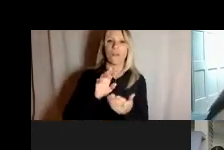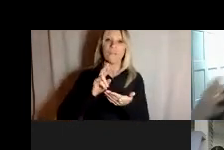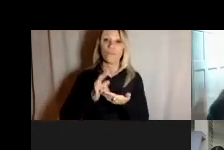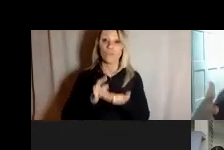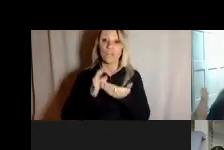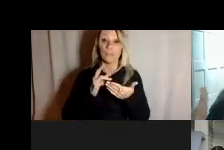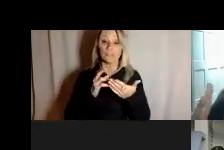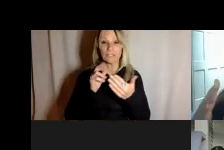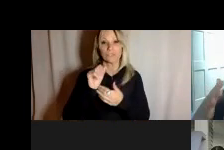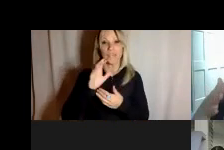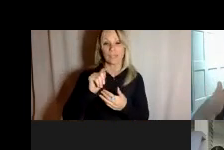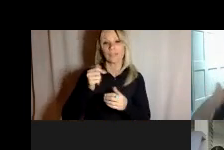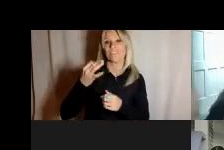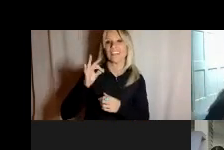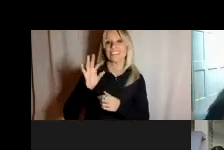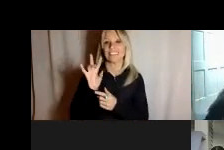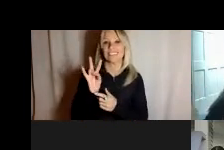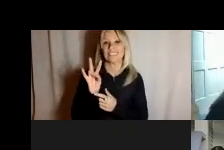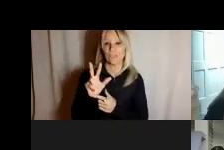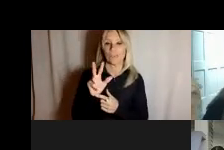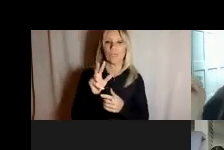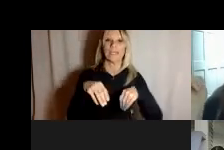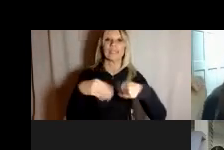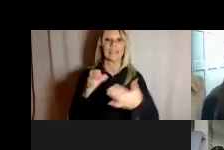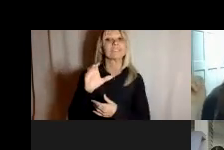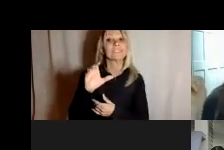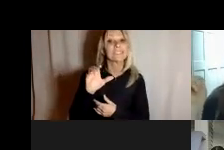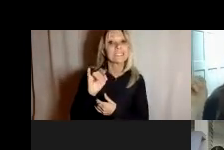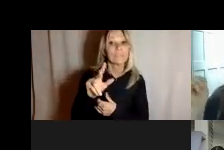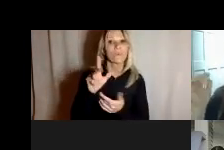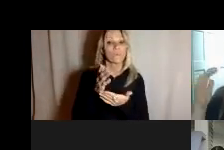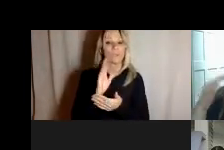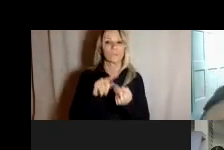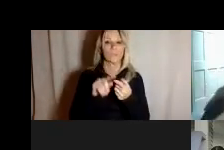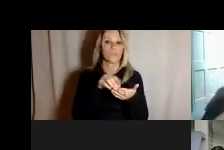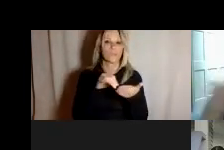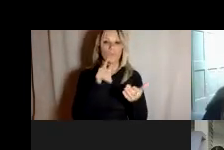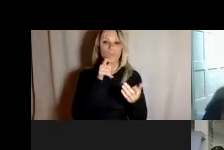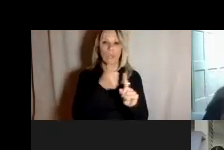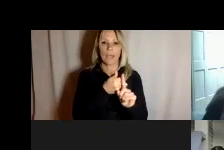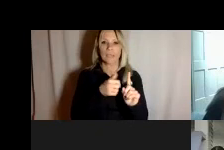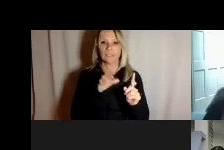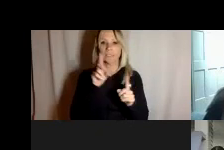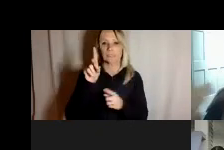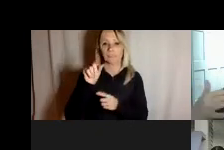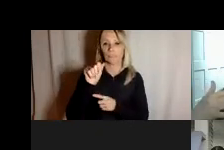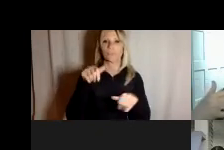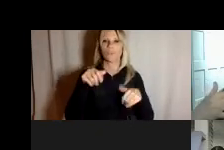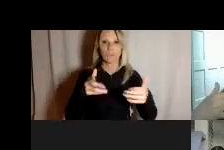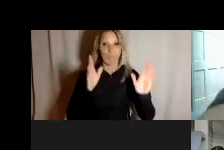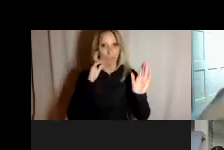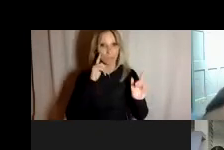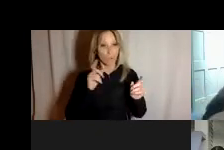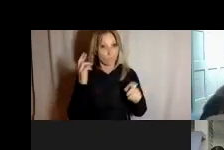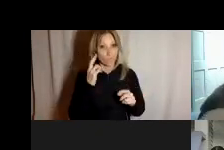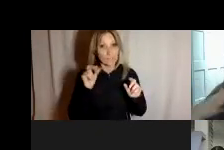gave civil rights to students with disabilities so it allowed for the reasonable accommodations that